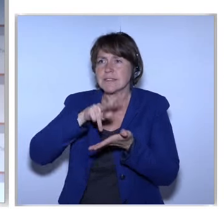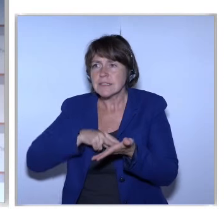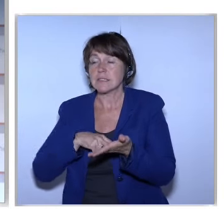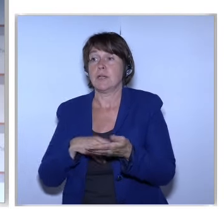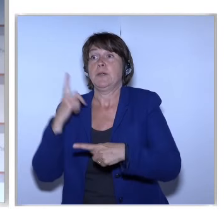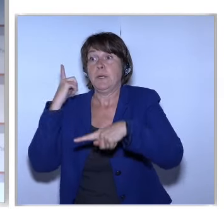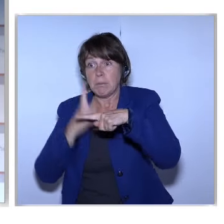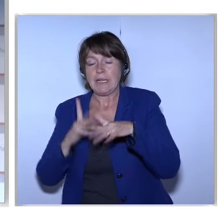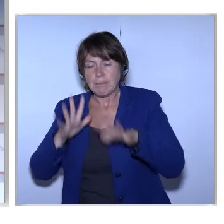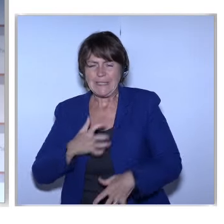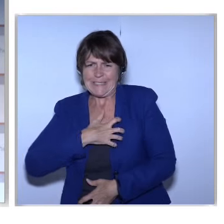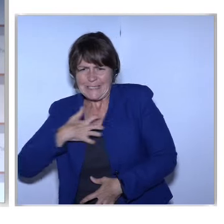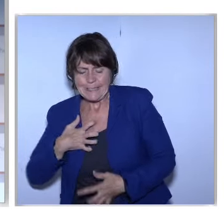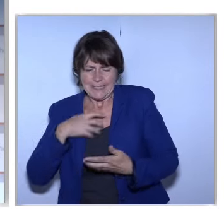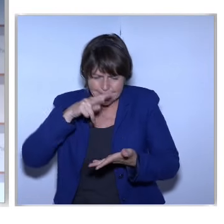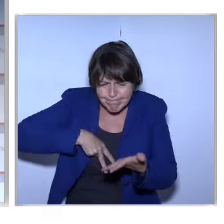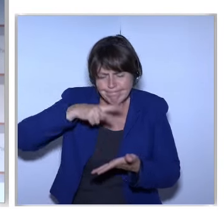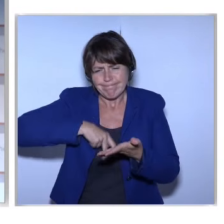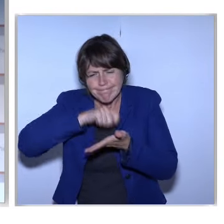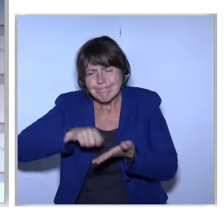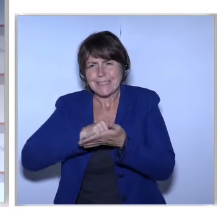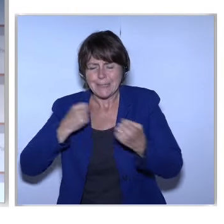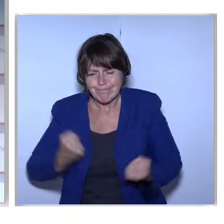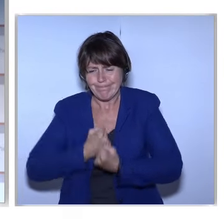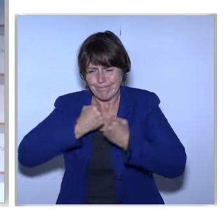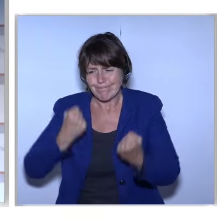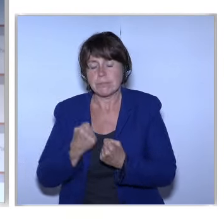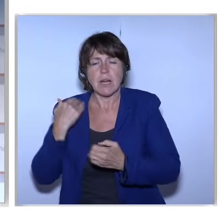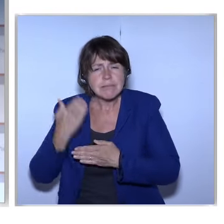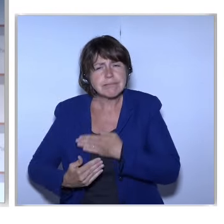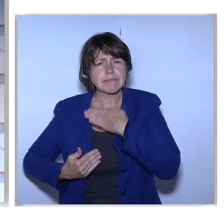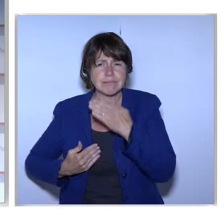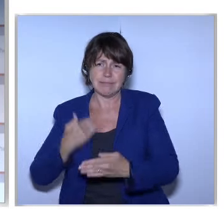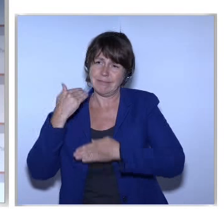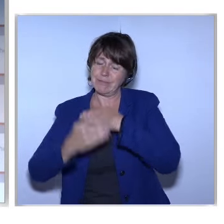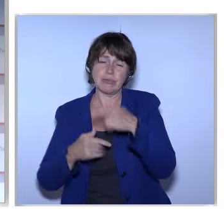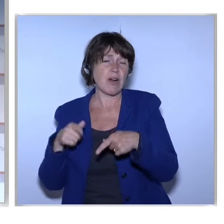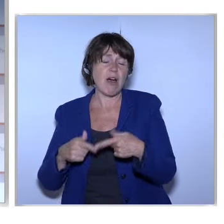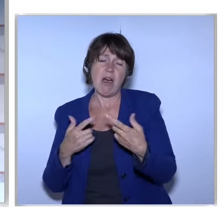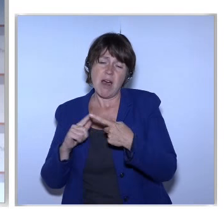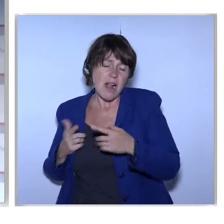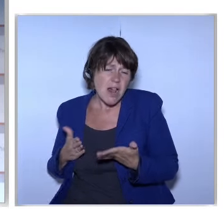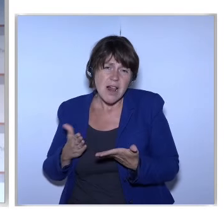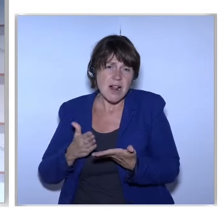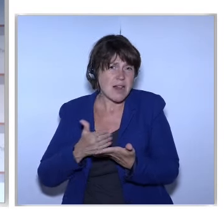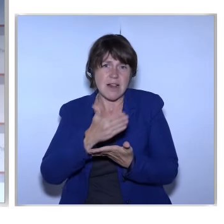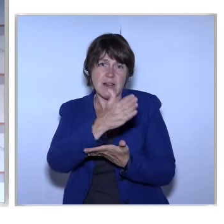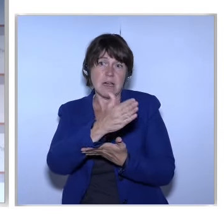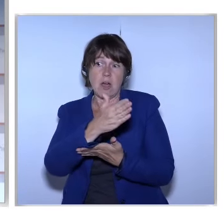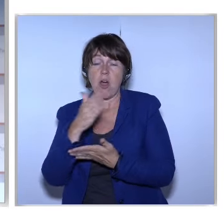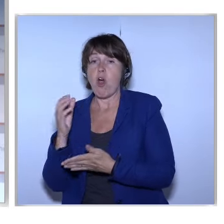Skills That We Need And So On And So Forth It's A Thousand Steps From Offline To Online